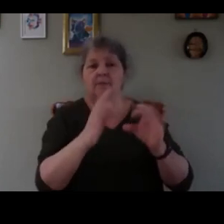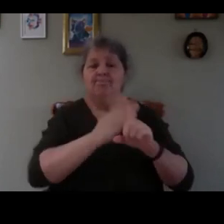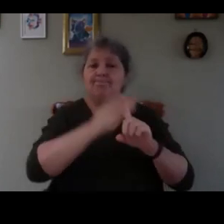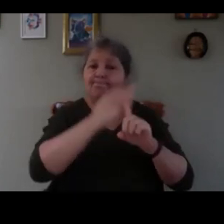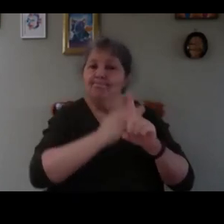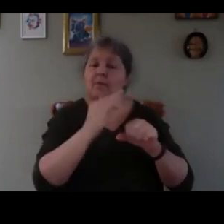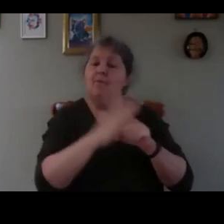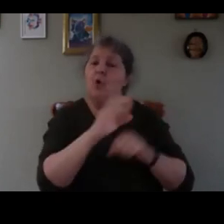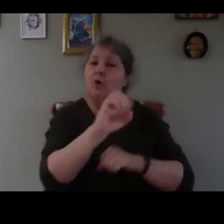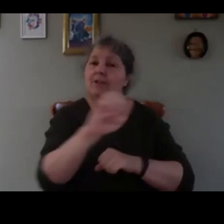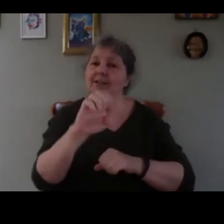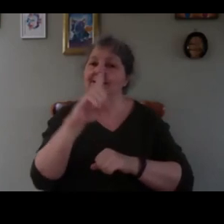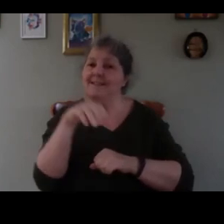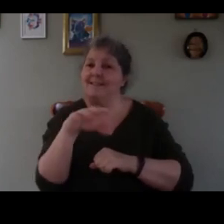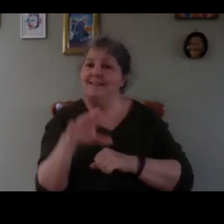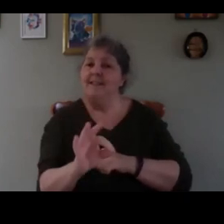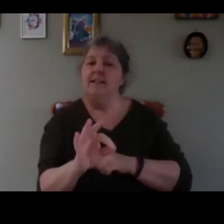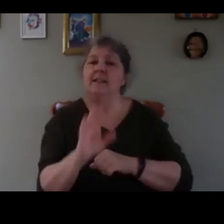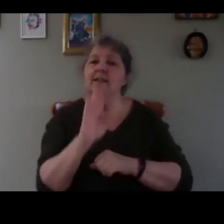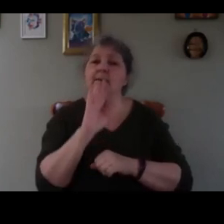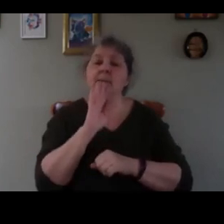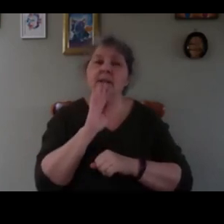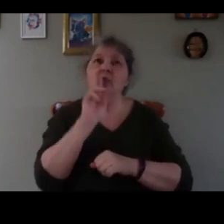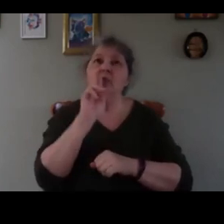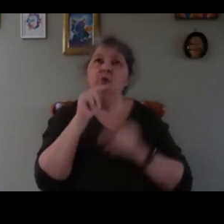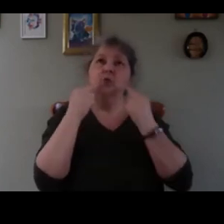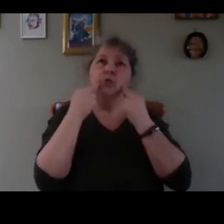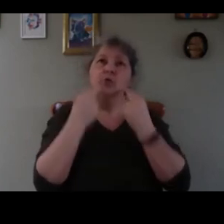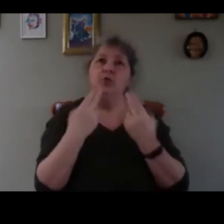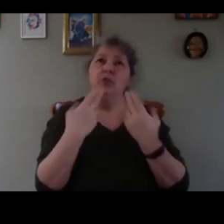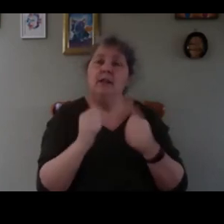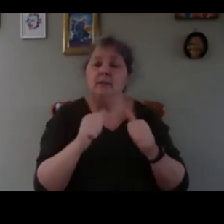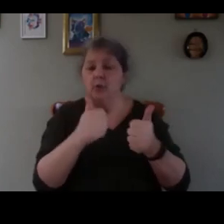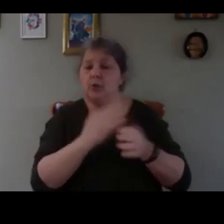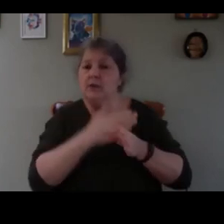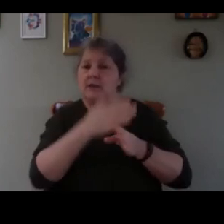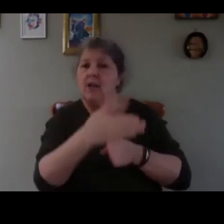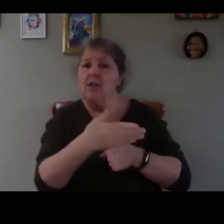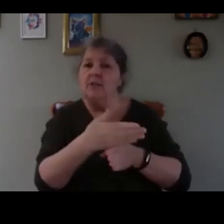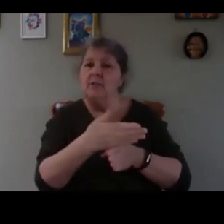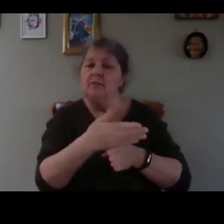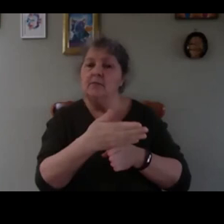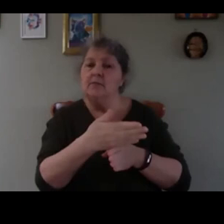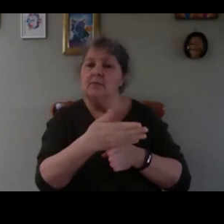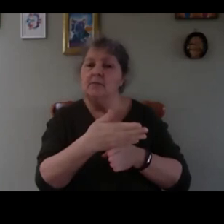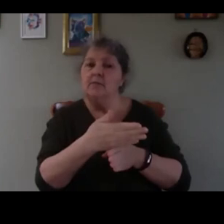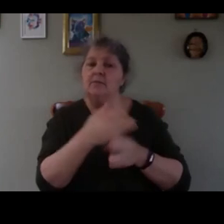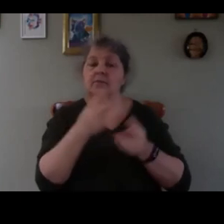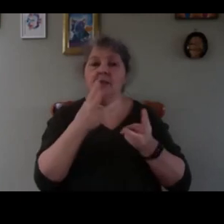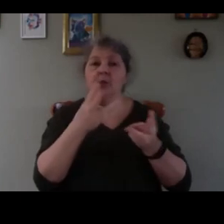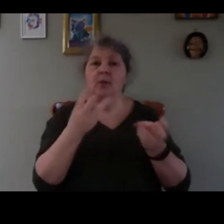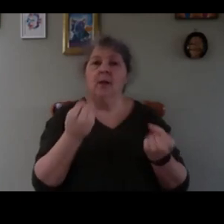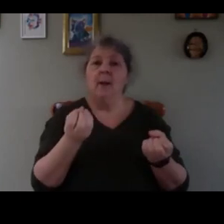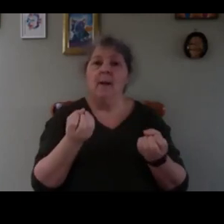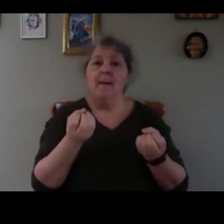and it means that you usually have a very good start and it's going to boost the